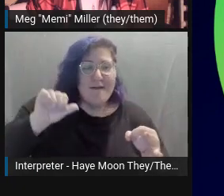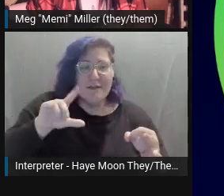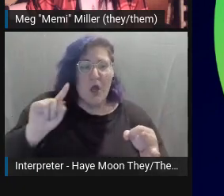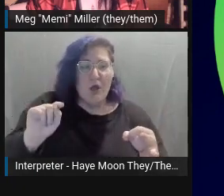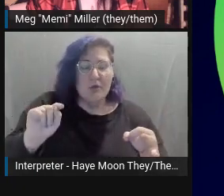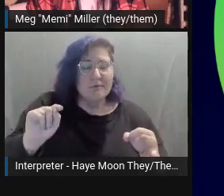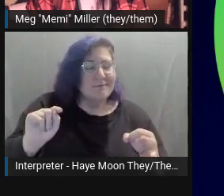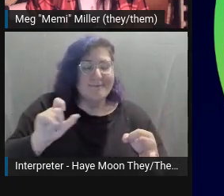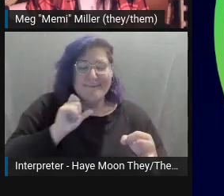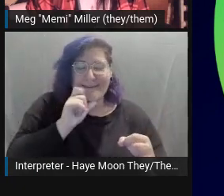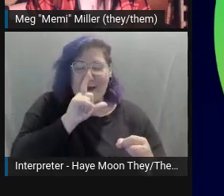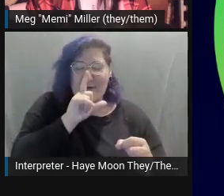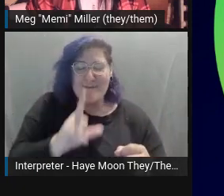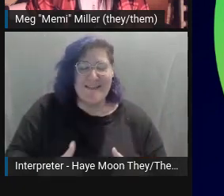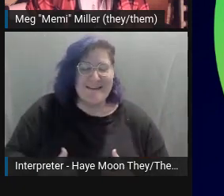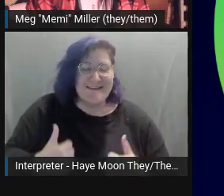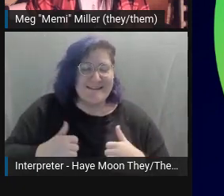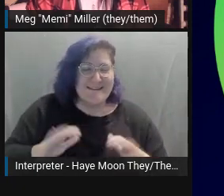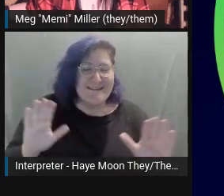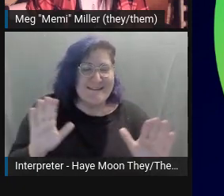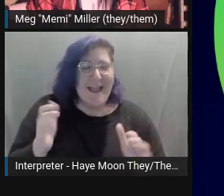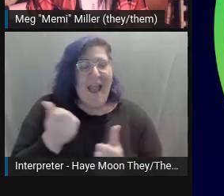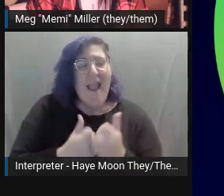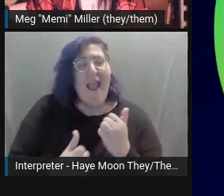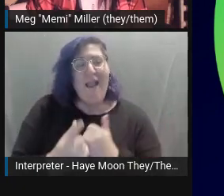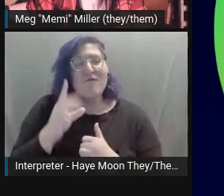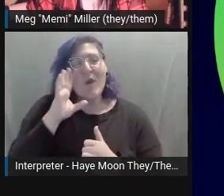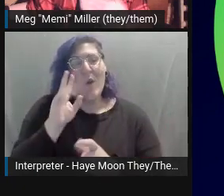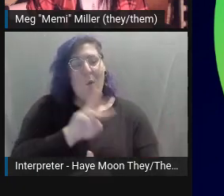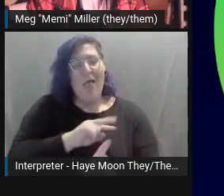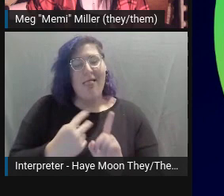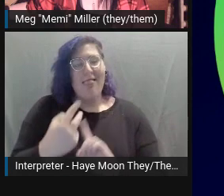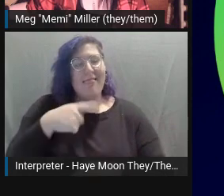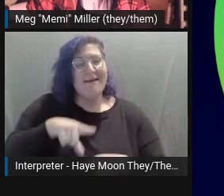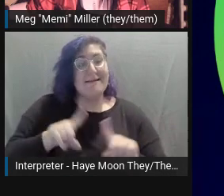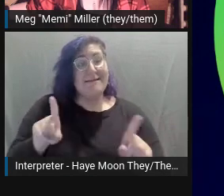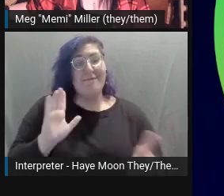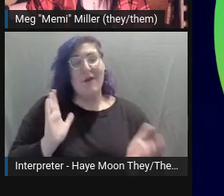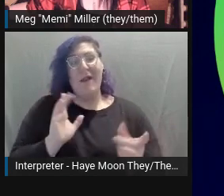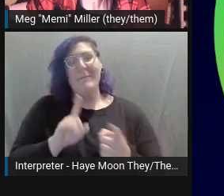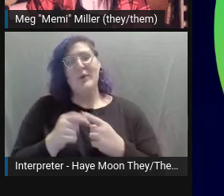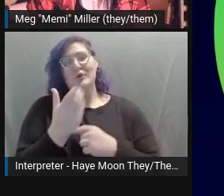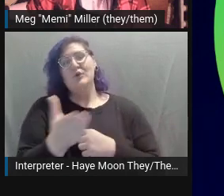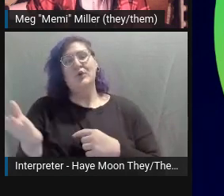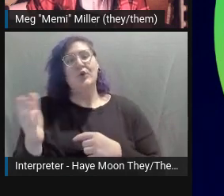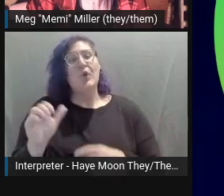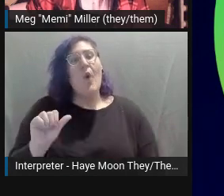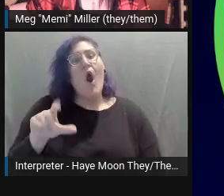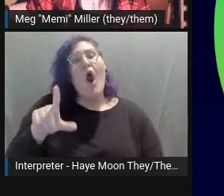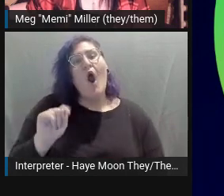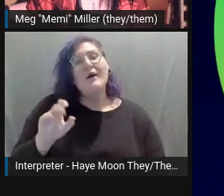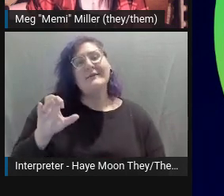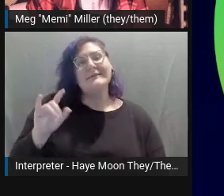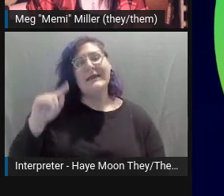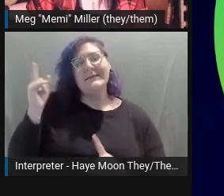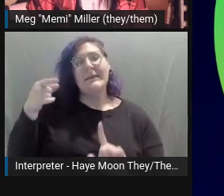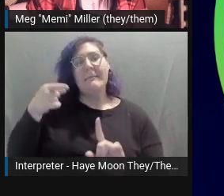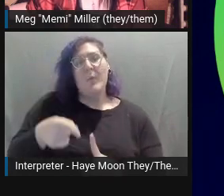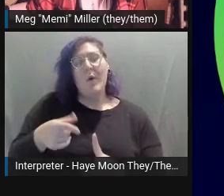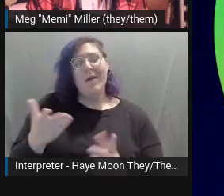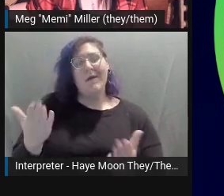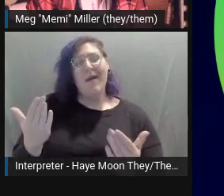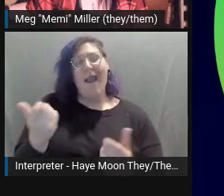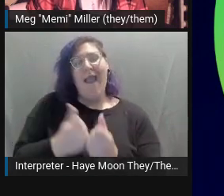the image differently than you. Practicing alt text is about bringing others into that conversation. There's a saying that goes, if you're not